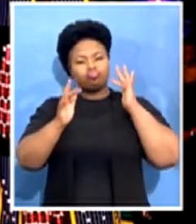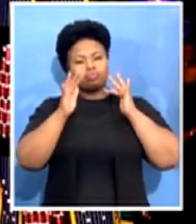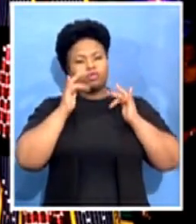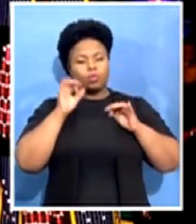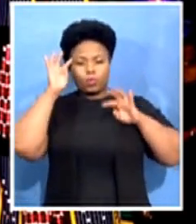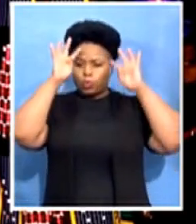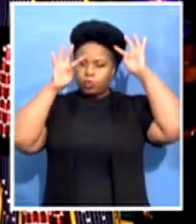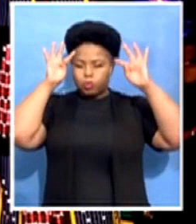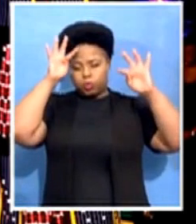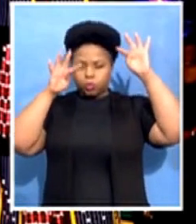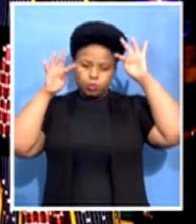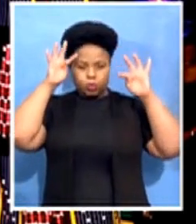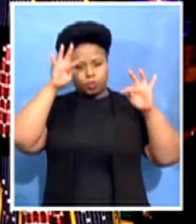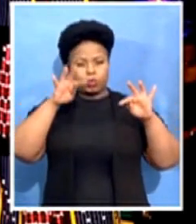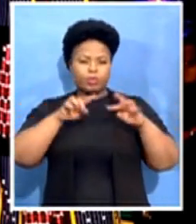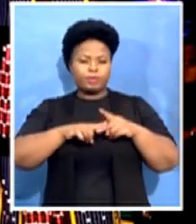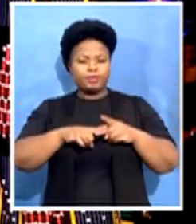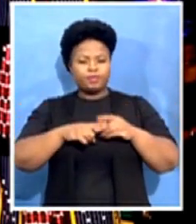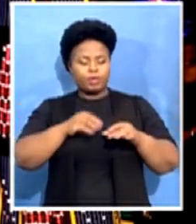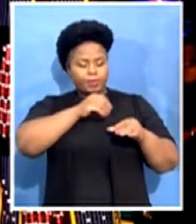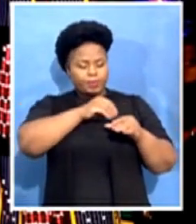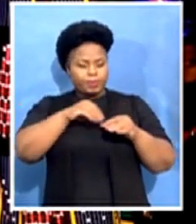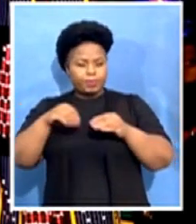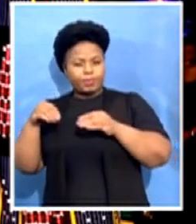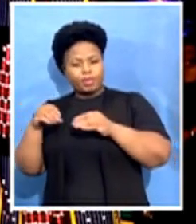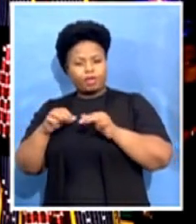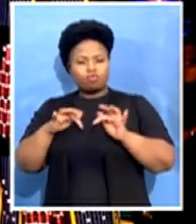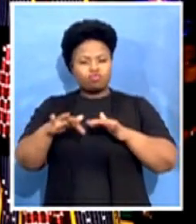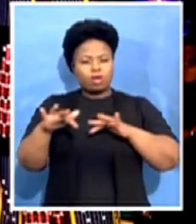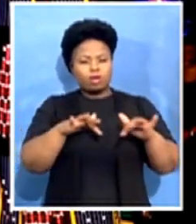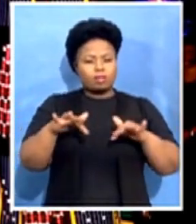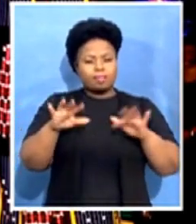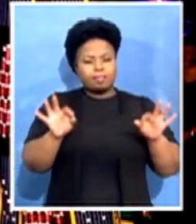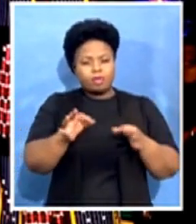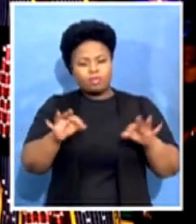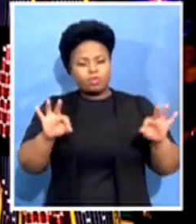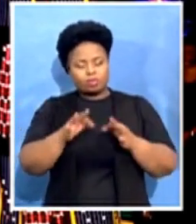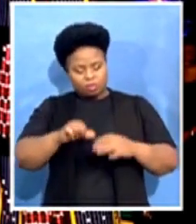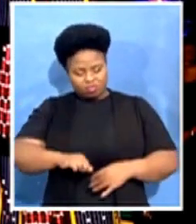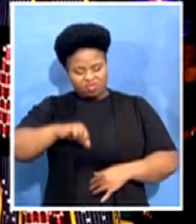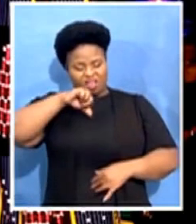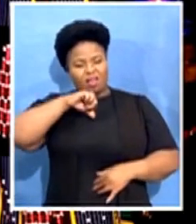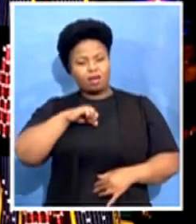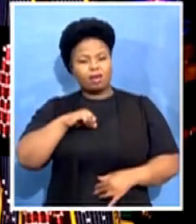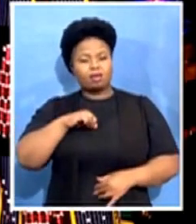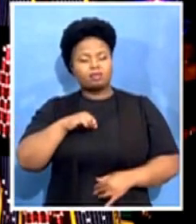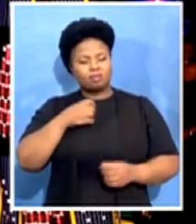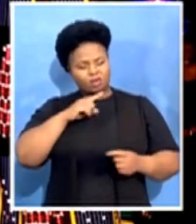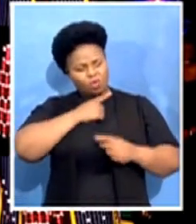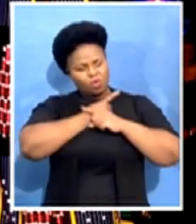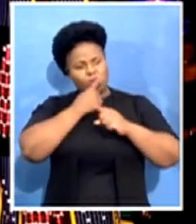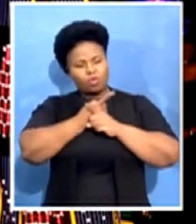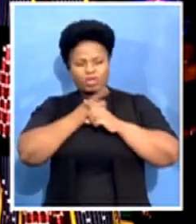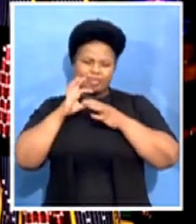plantation of rhythm, dignity and pride that she so diligently cultivated